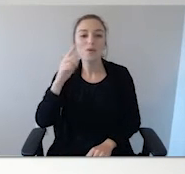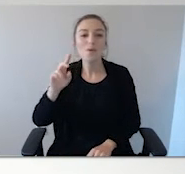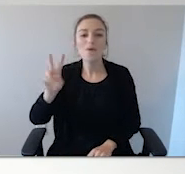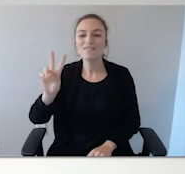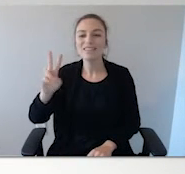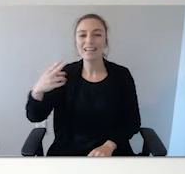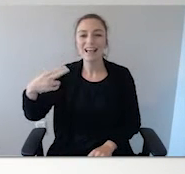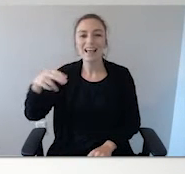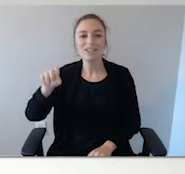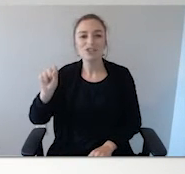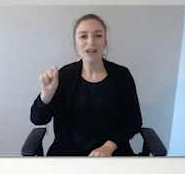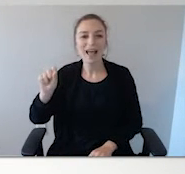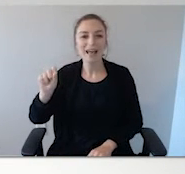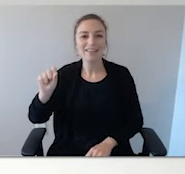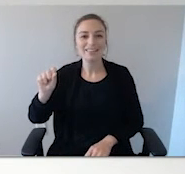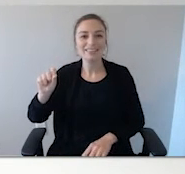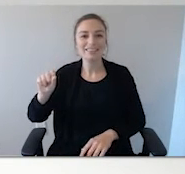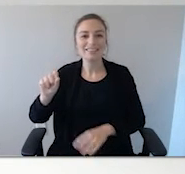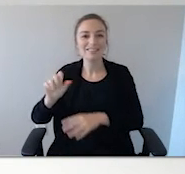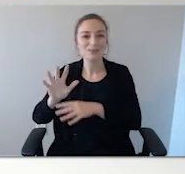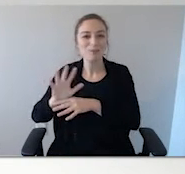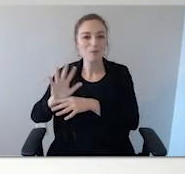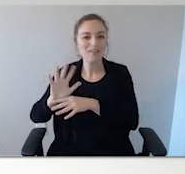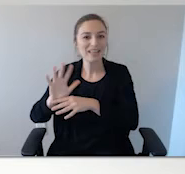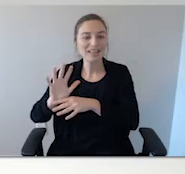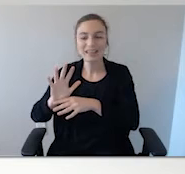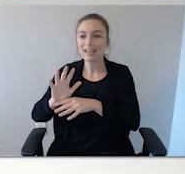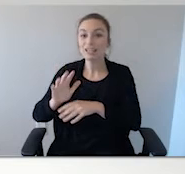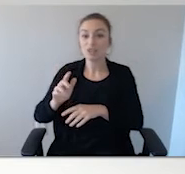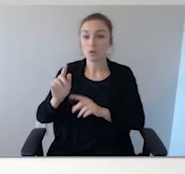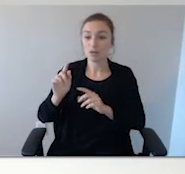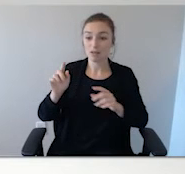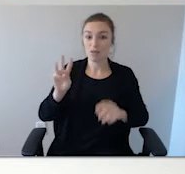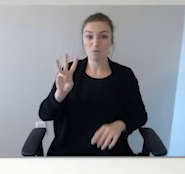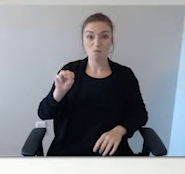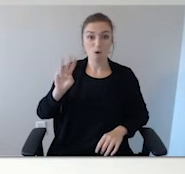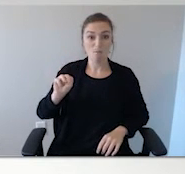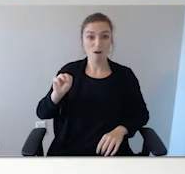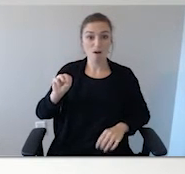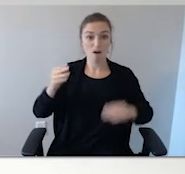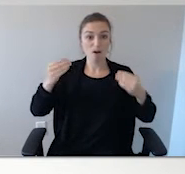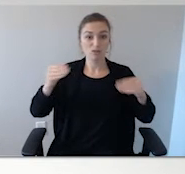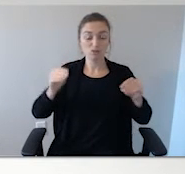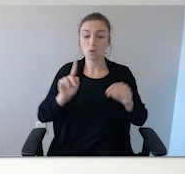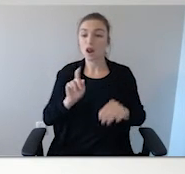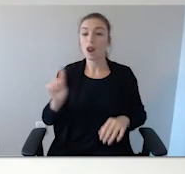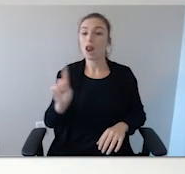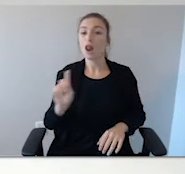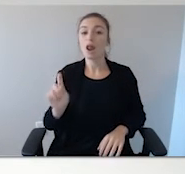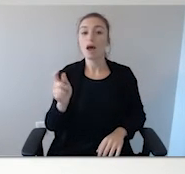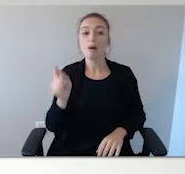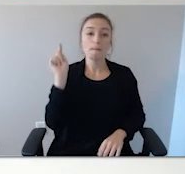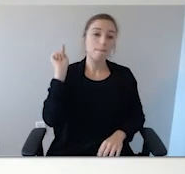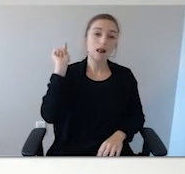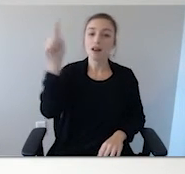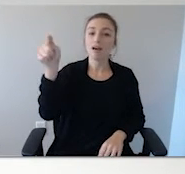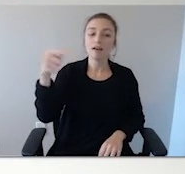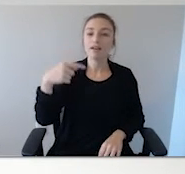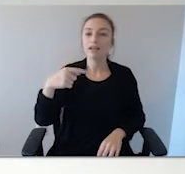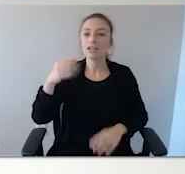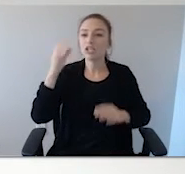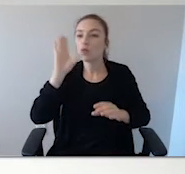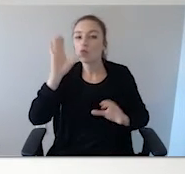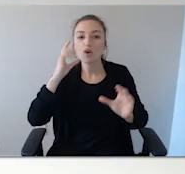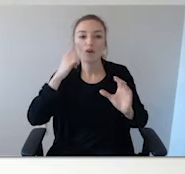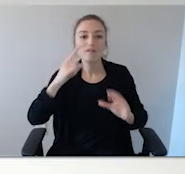So he would go to the VHS tape section in the back of Walmart, and he would have all the videotapes pulled out, Barney, you name it,